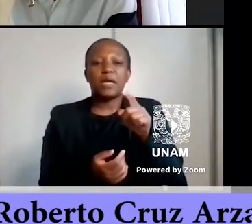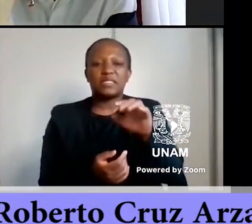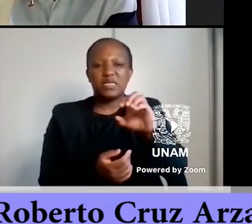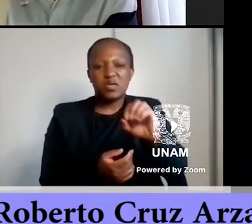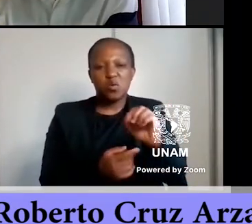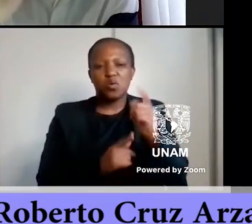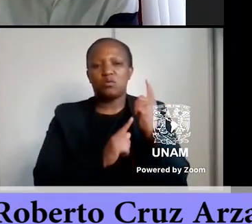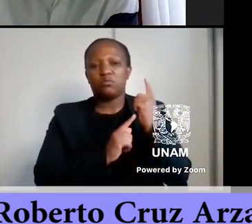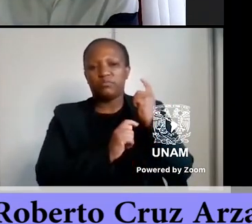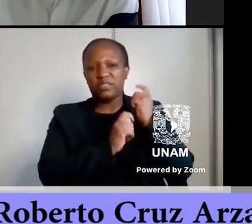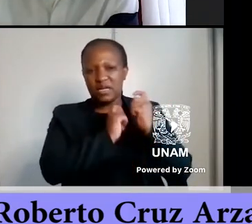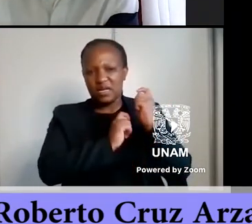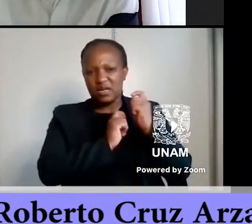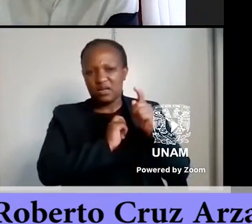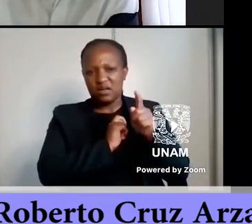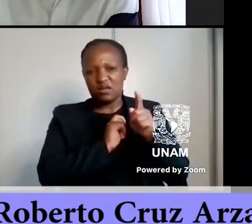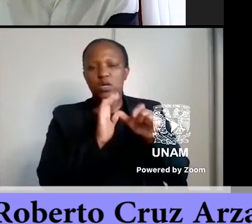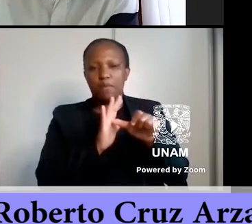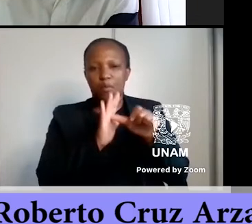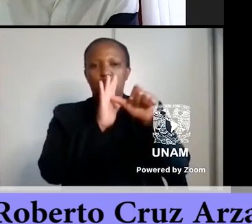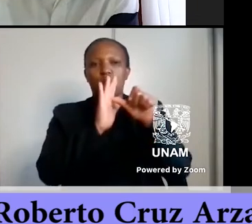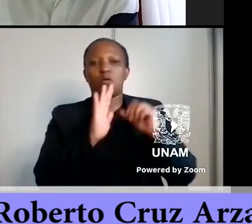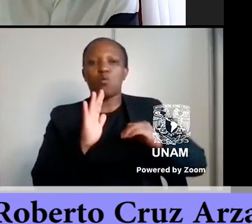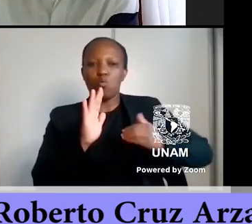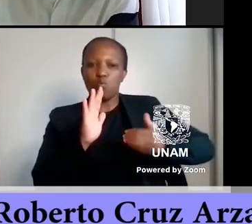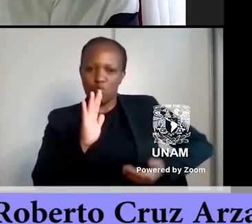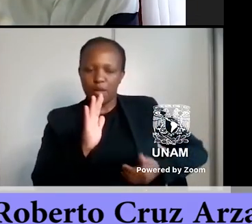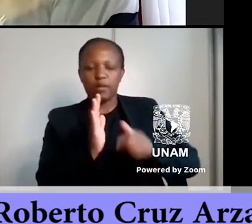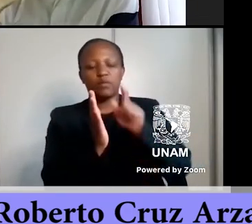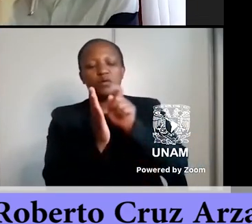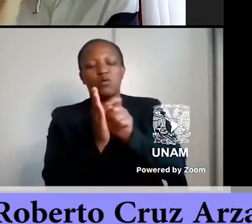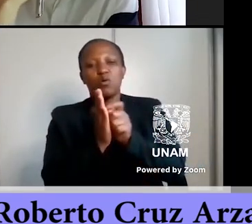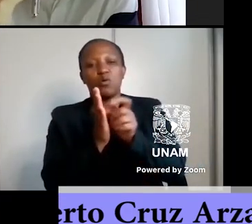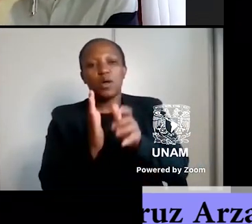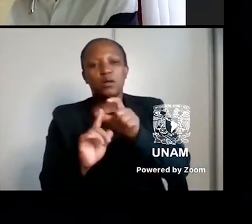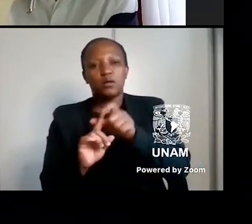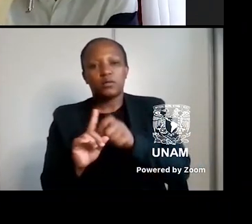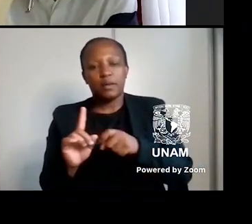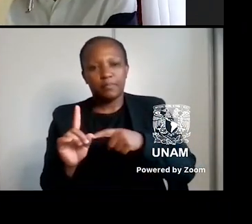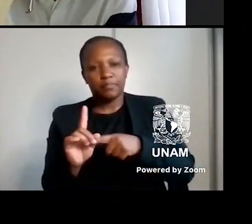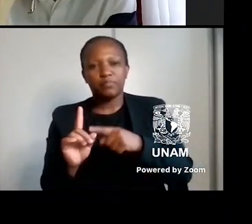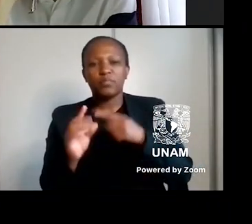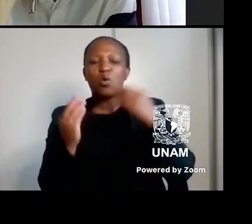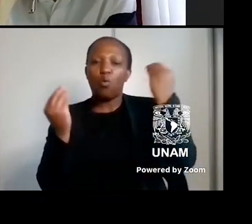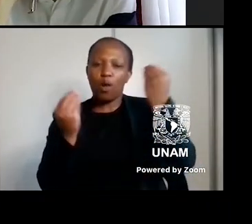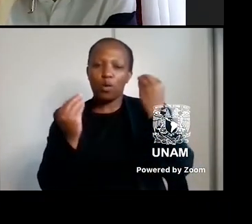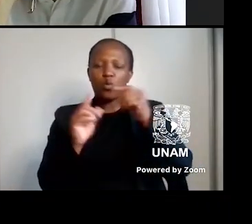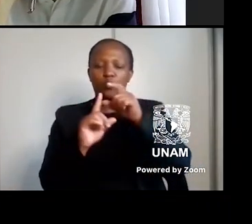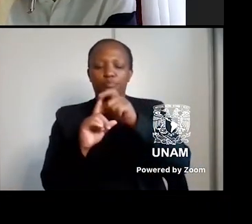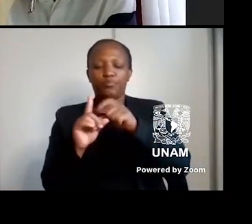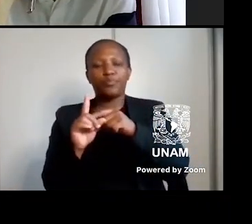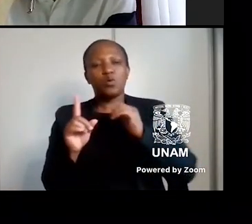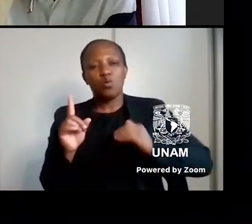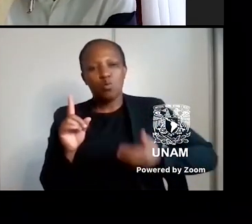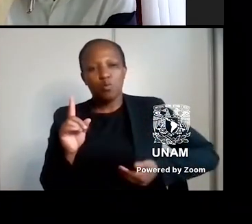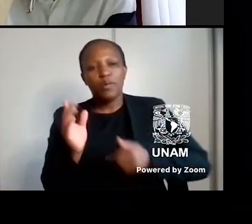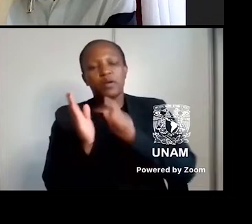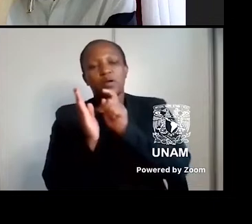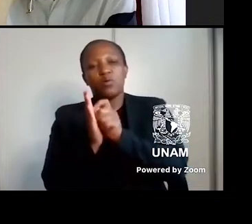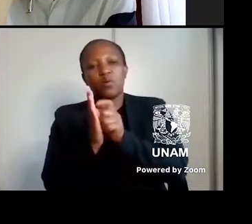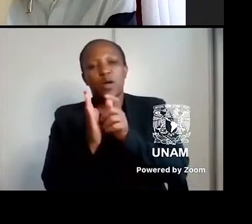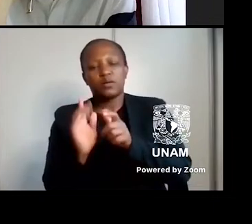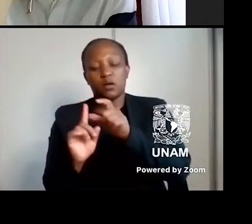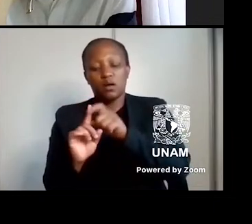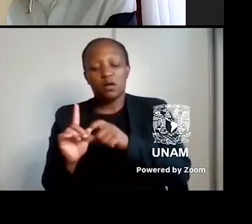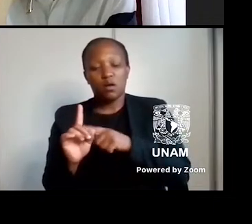female writers, for example, a very well-known female writers. A woman is